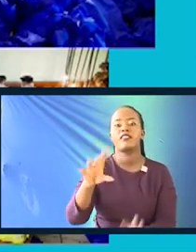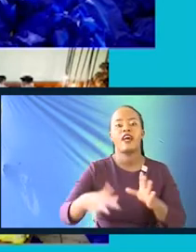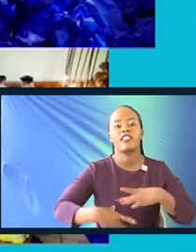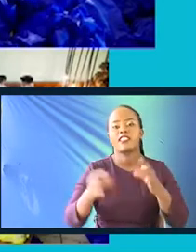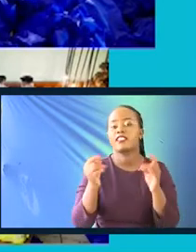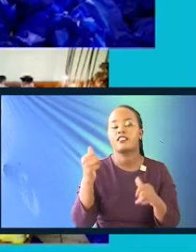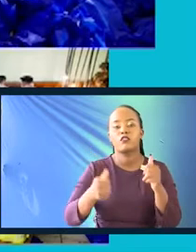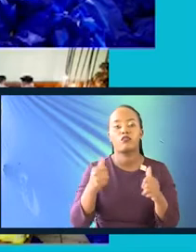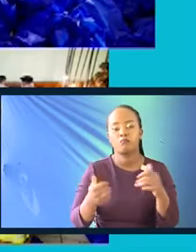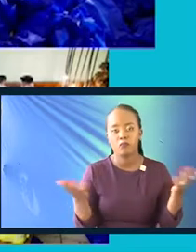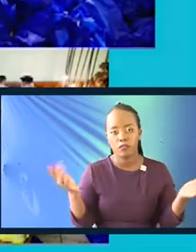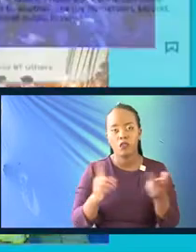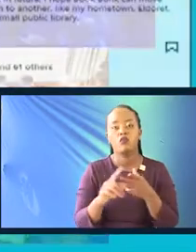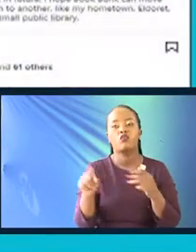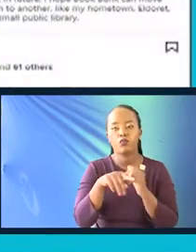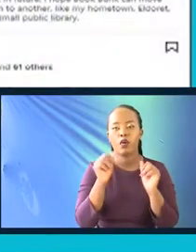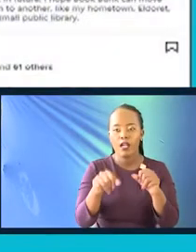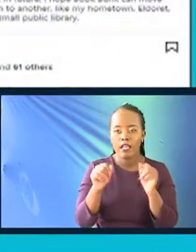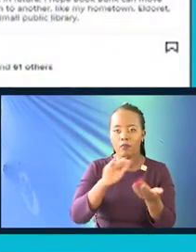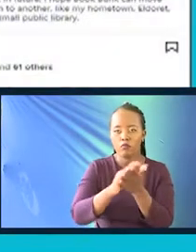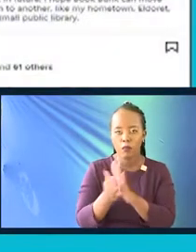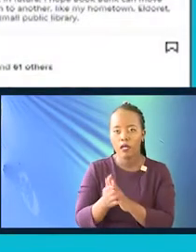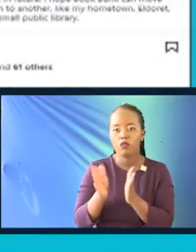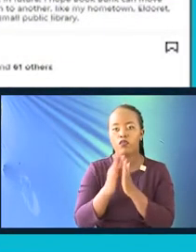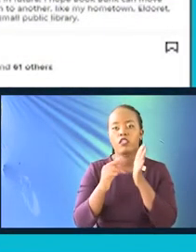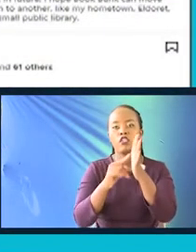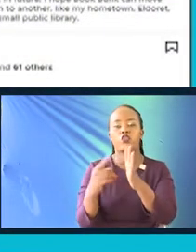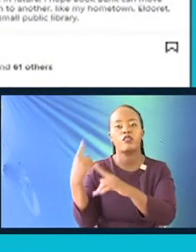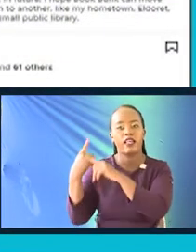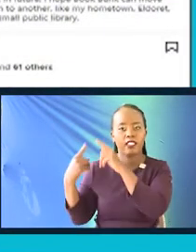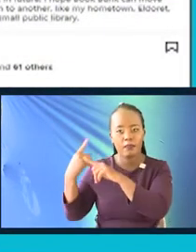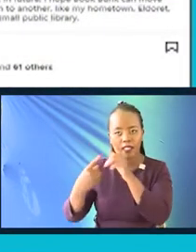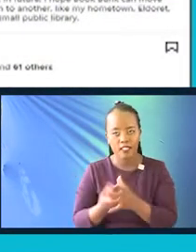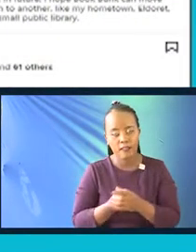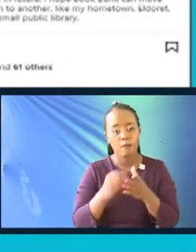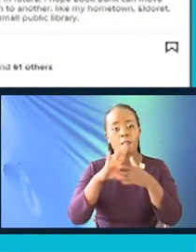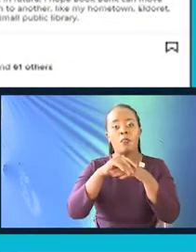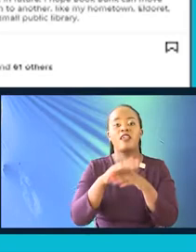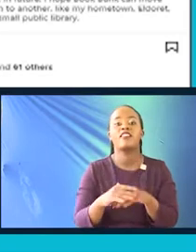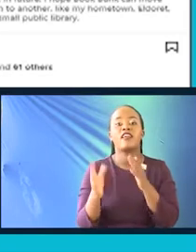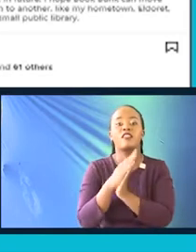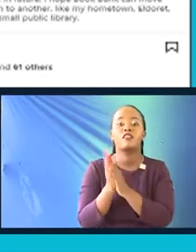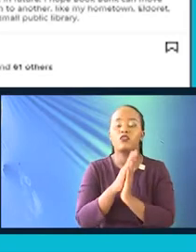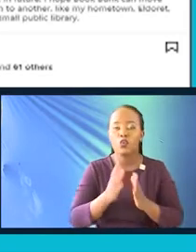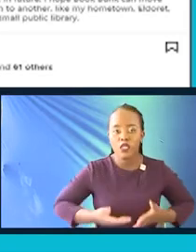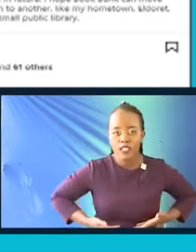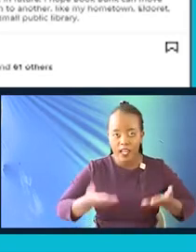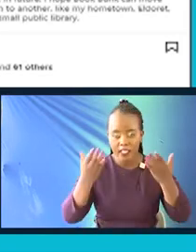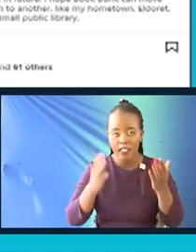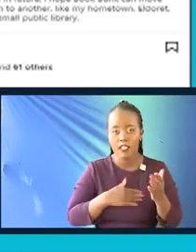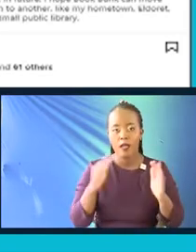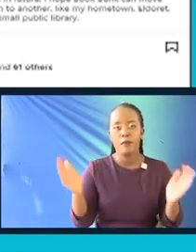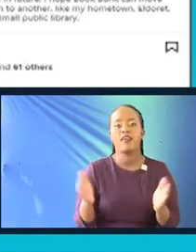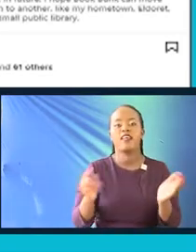interested in, and we're able to put together packs that reflect their experience. Our intern storytelling, I would really encourage you to look at our social